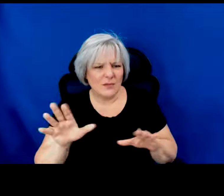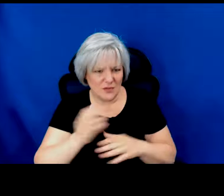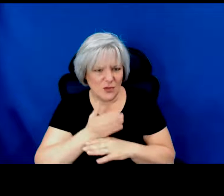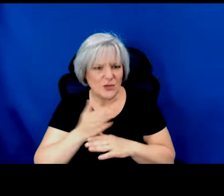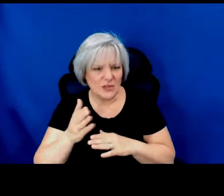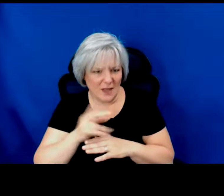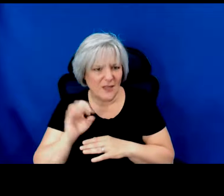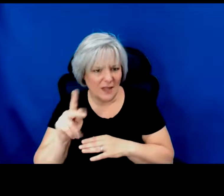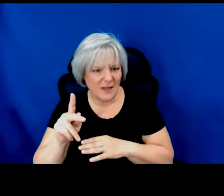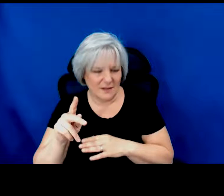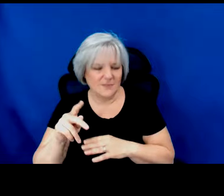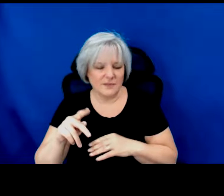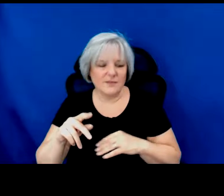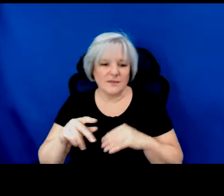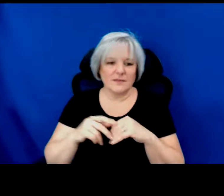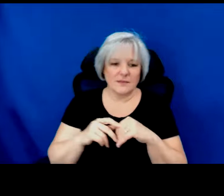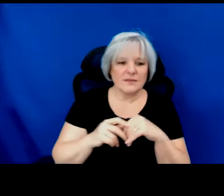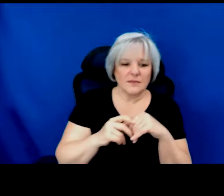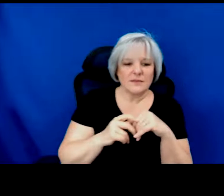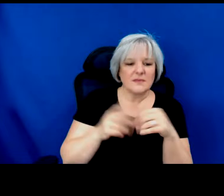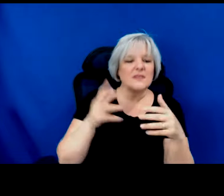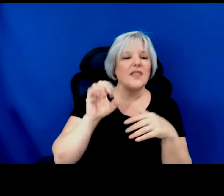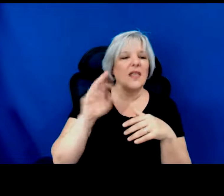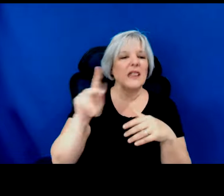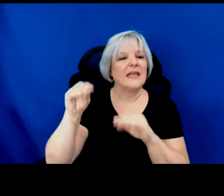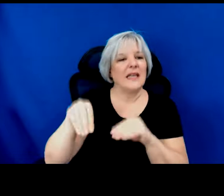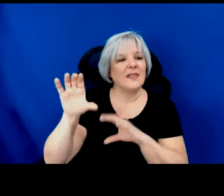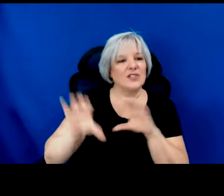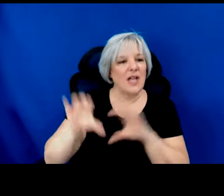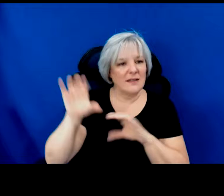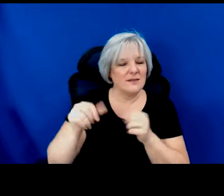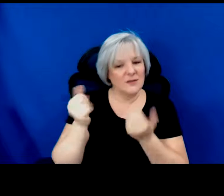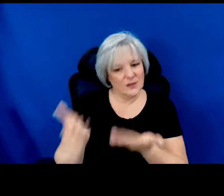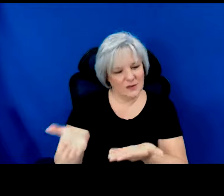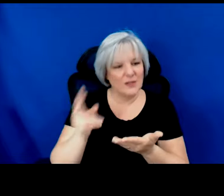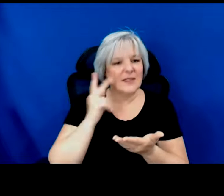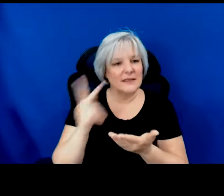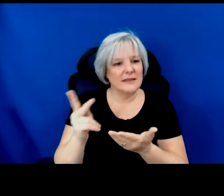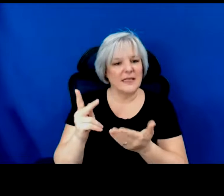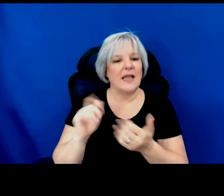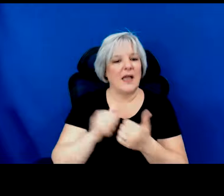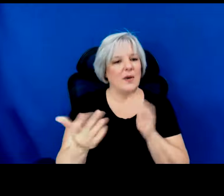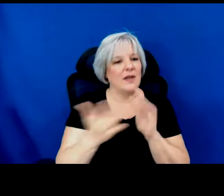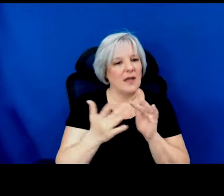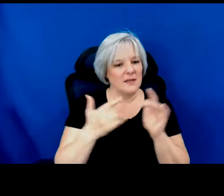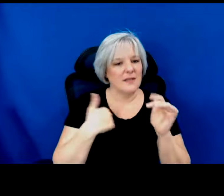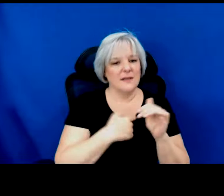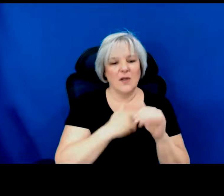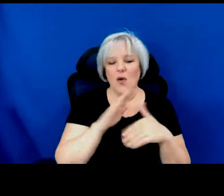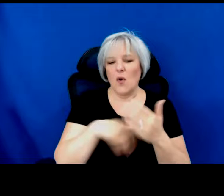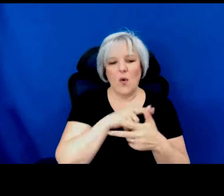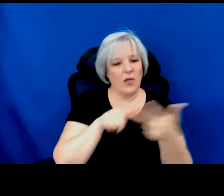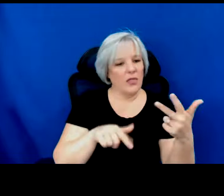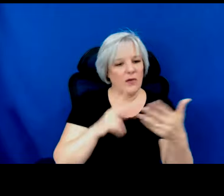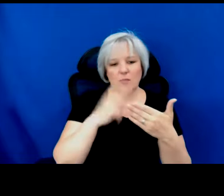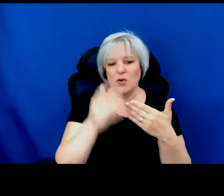the link to, to Advancing Indigenous Performance. Just all three programs are